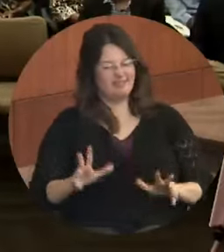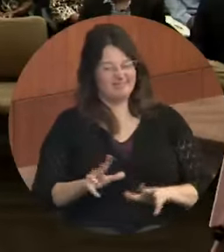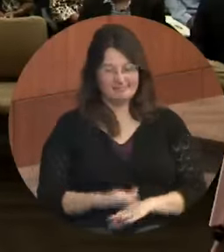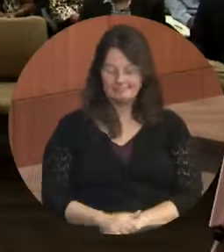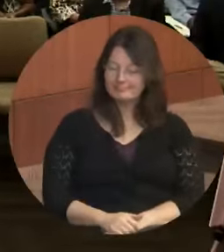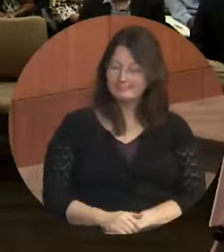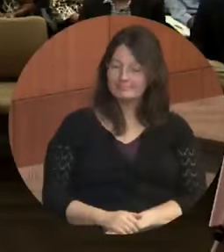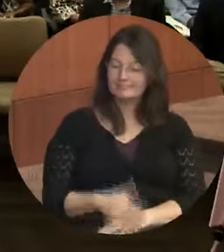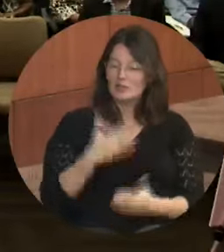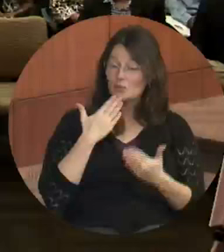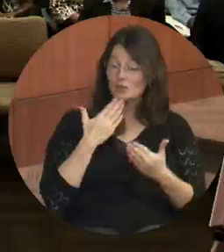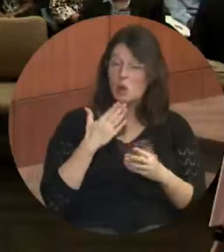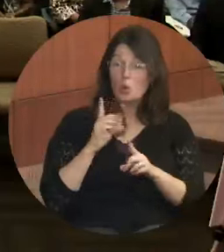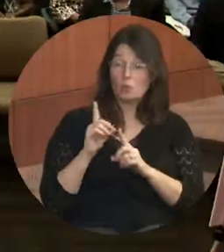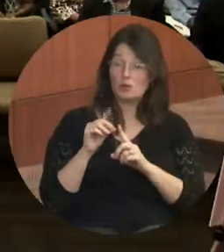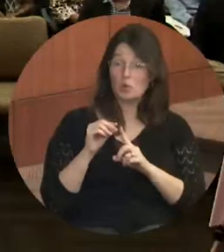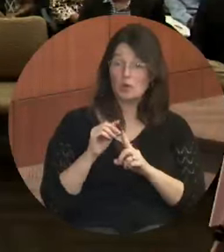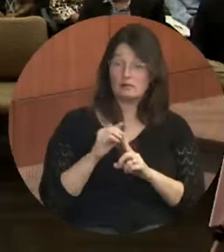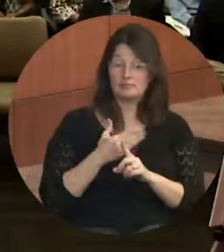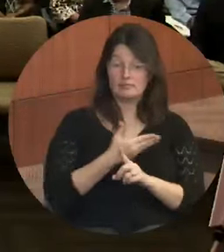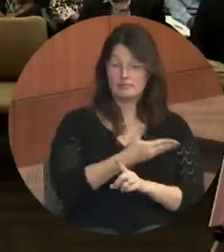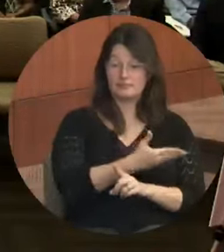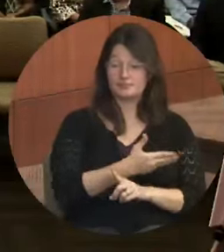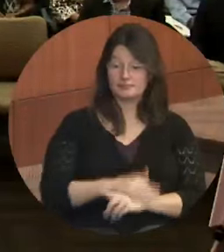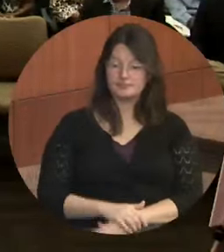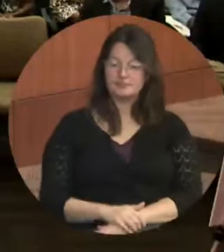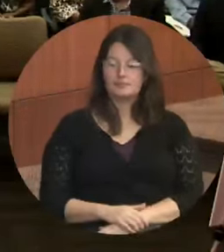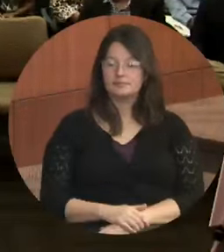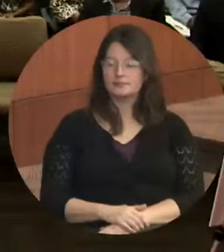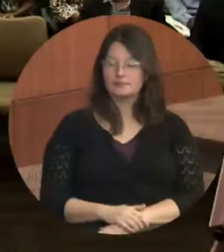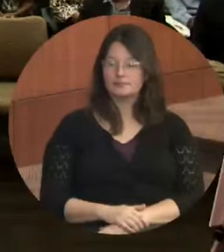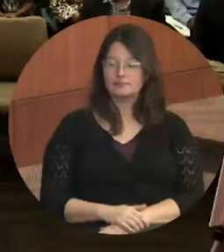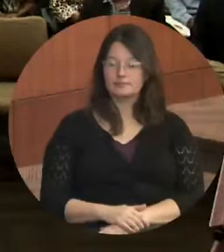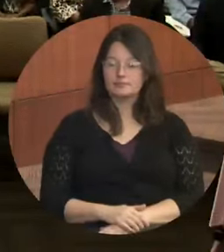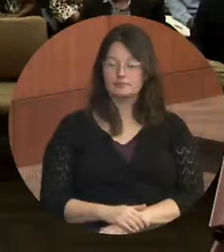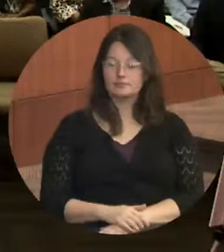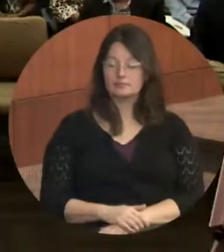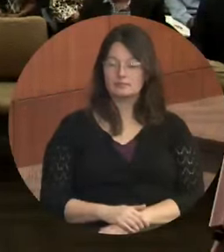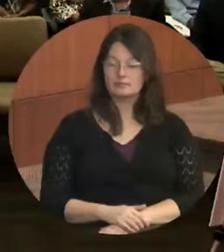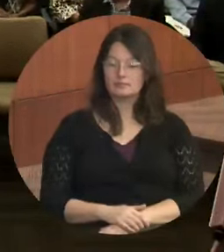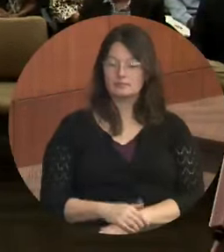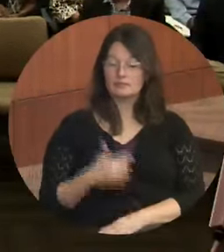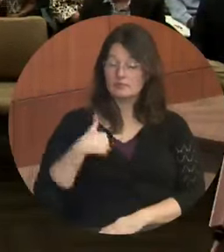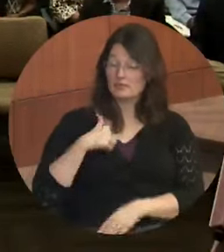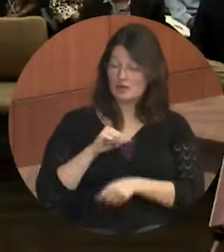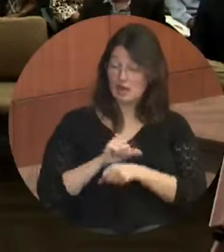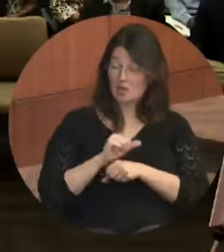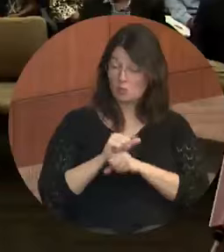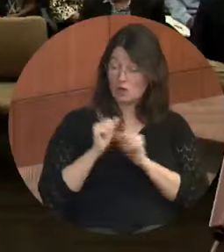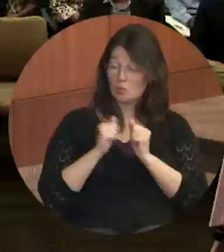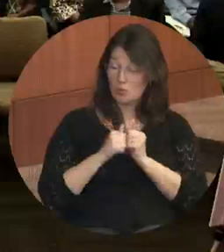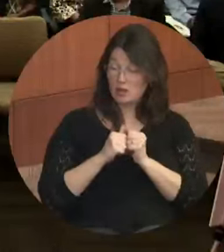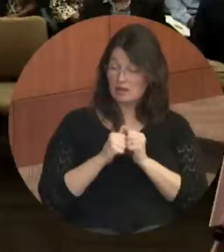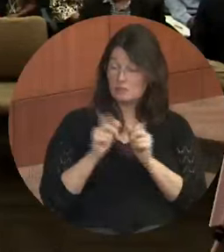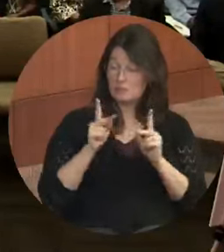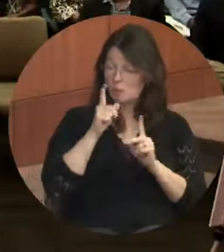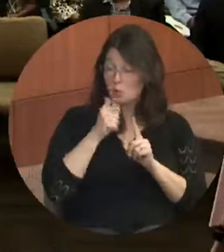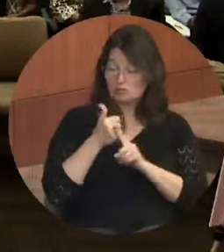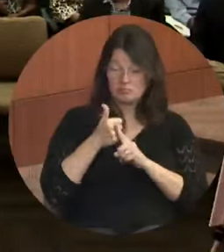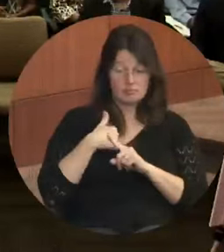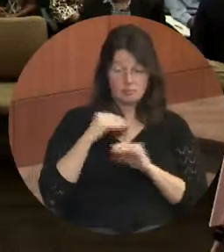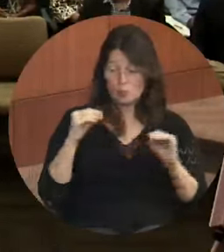Well, very good. Thank you. Oh, one more. Yes. Um, because I work primarily with the homeless community, are there any specific, um,